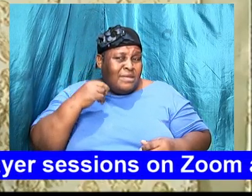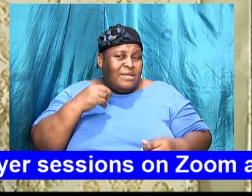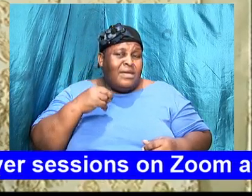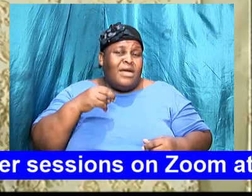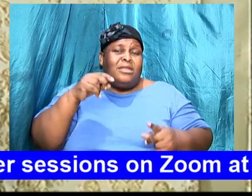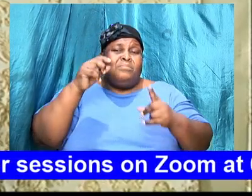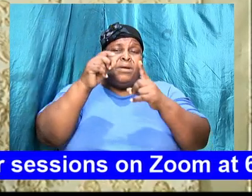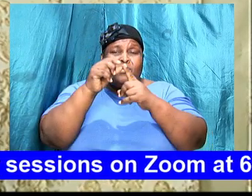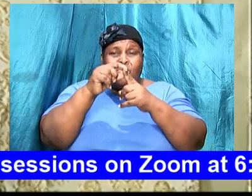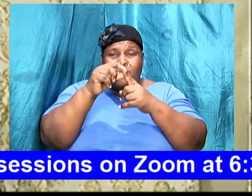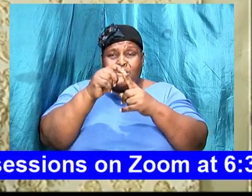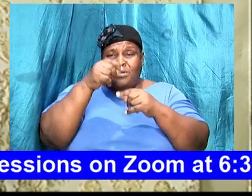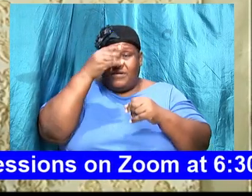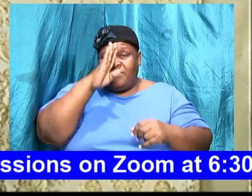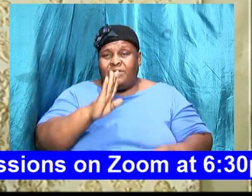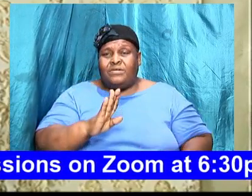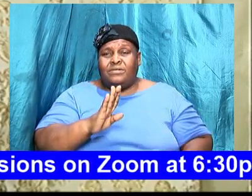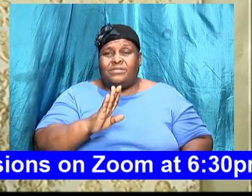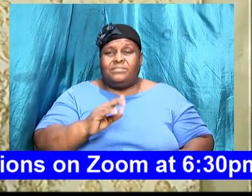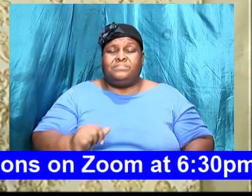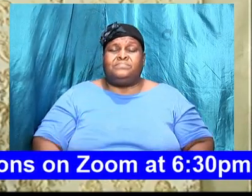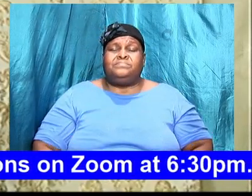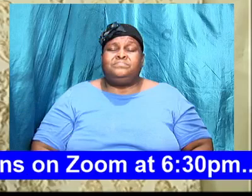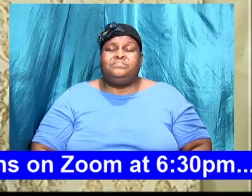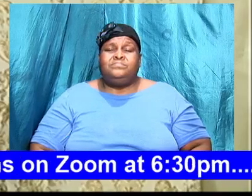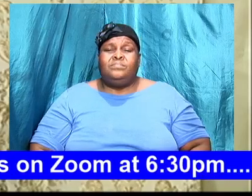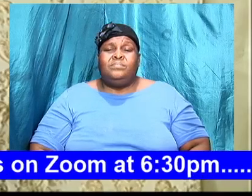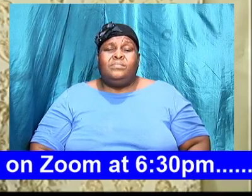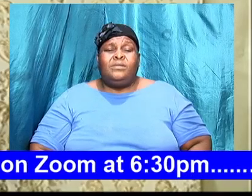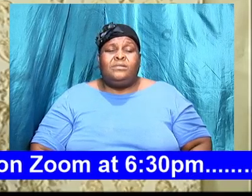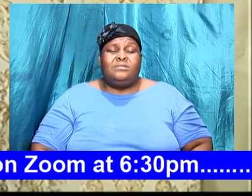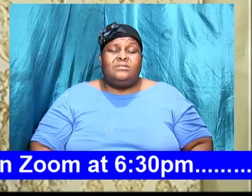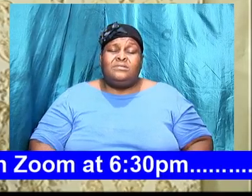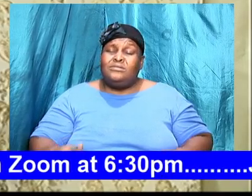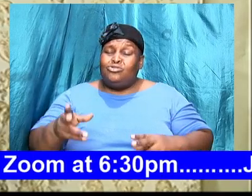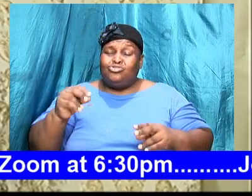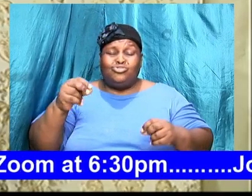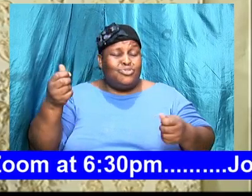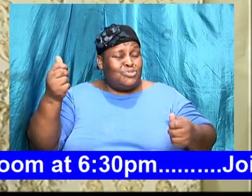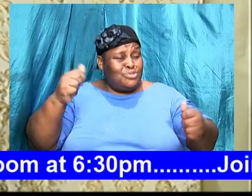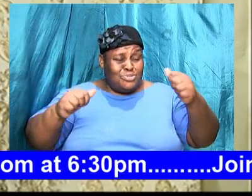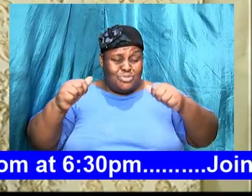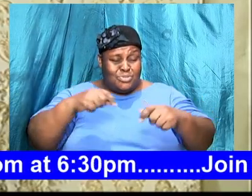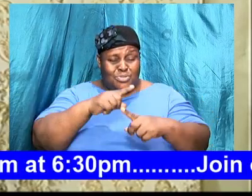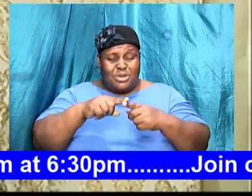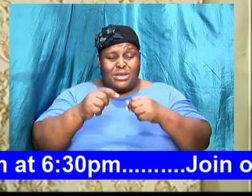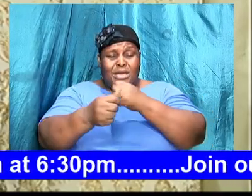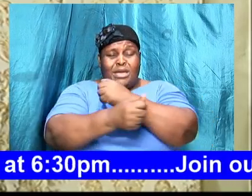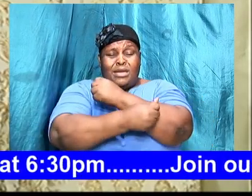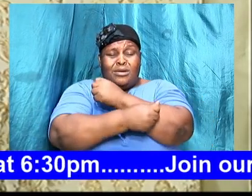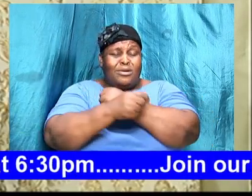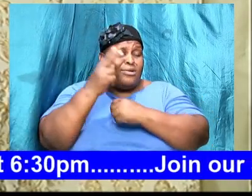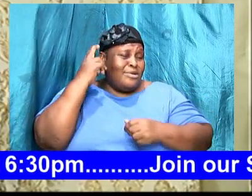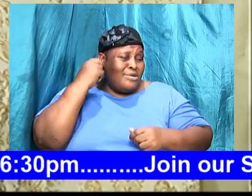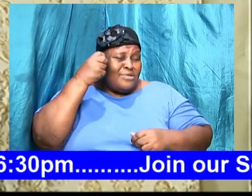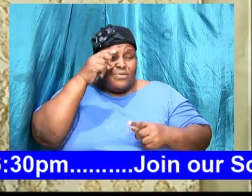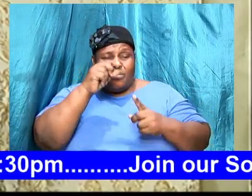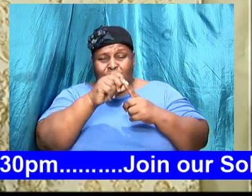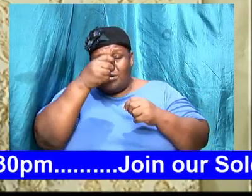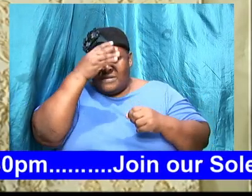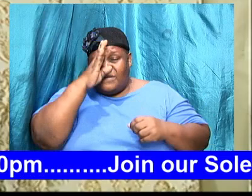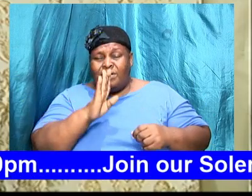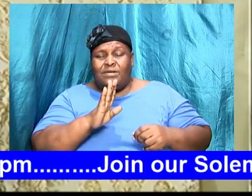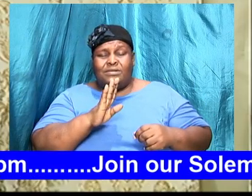the word of God. There is no doubt that when Abraham heard the word of God